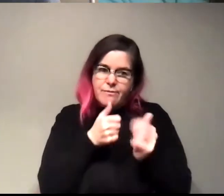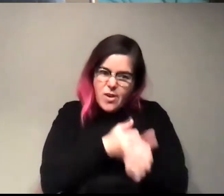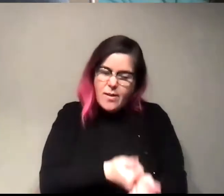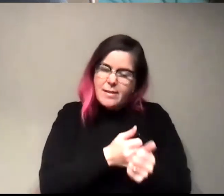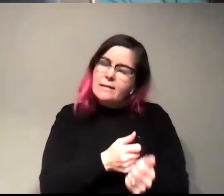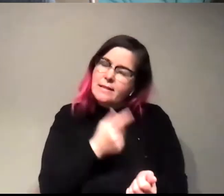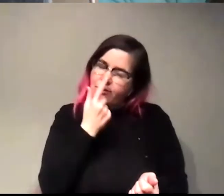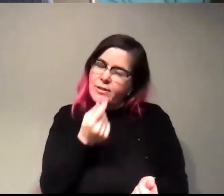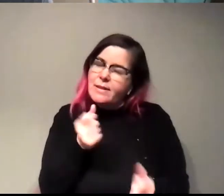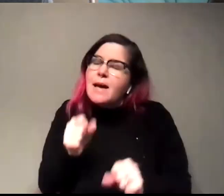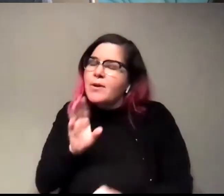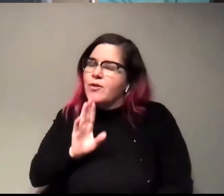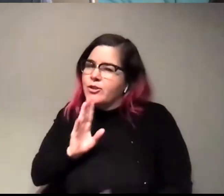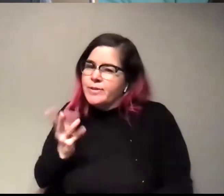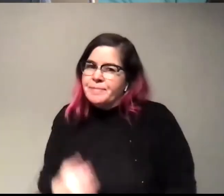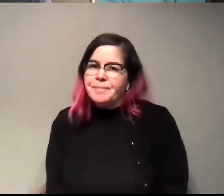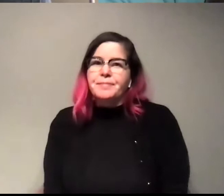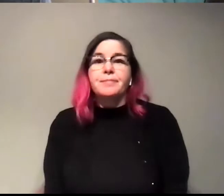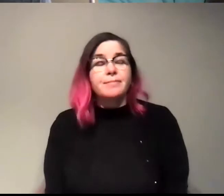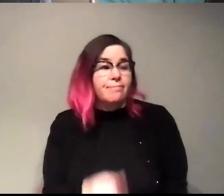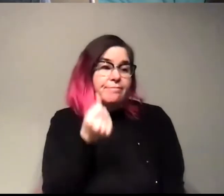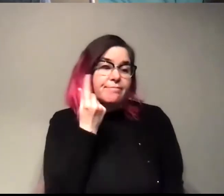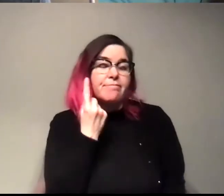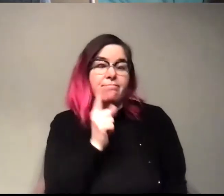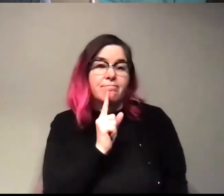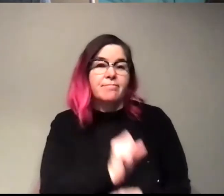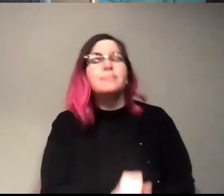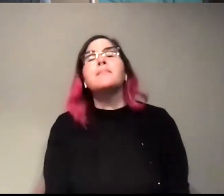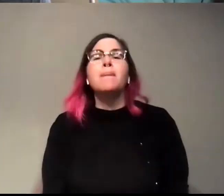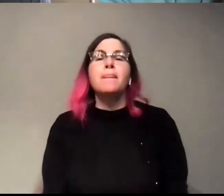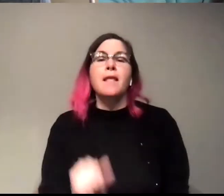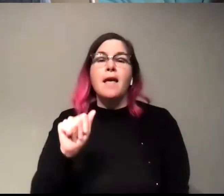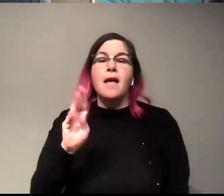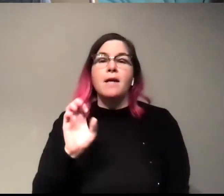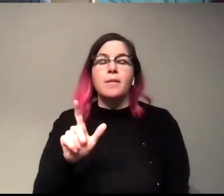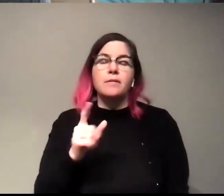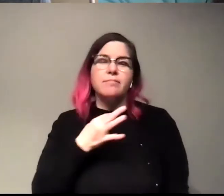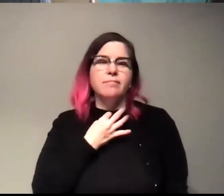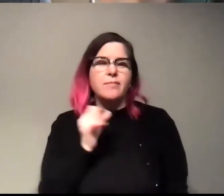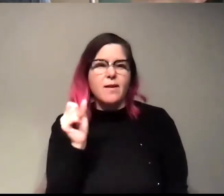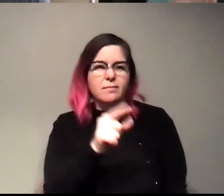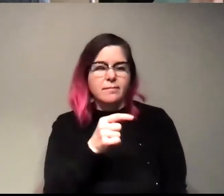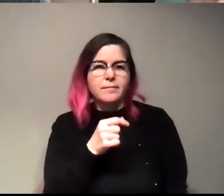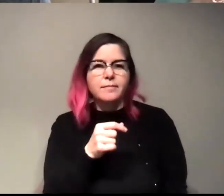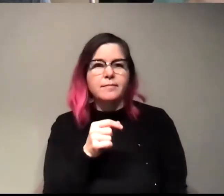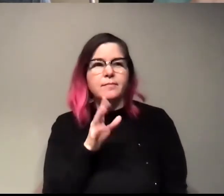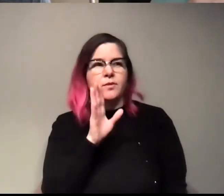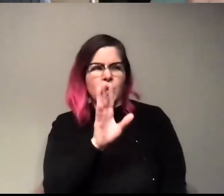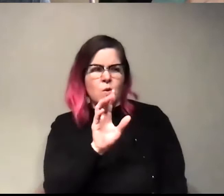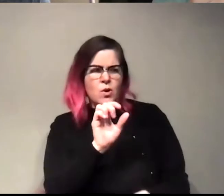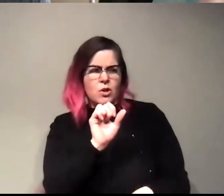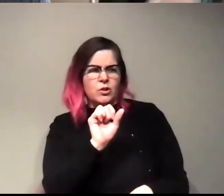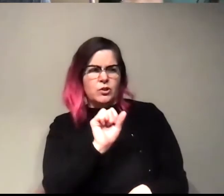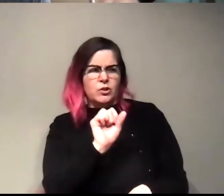it can be frustrating. Yeah, for sure. Um, all right. Abel would like to know, uh, is what you're doing effectively